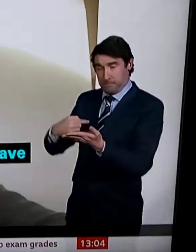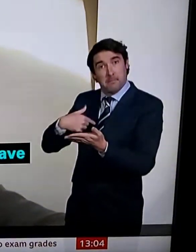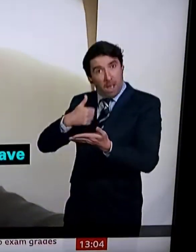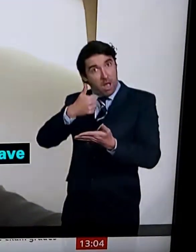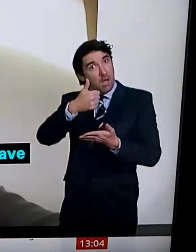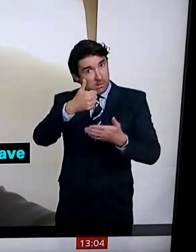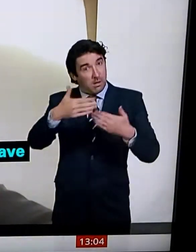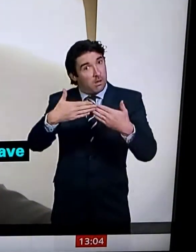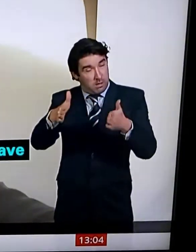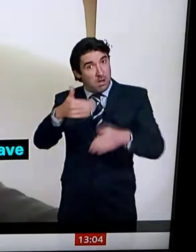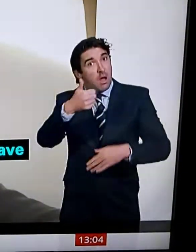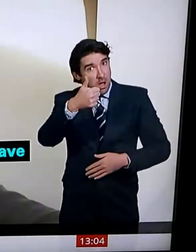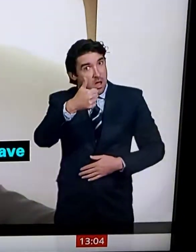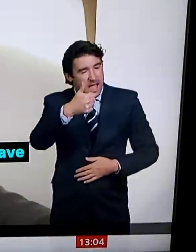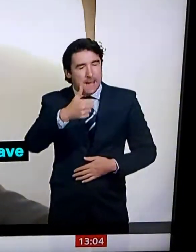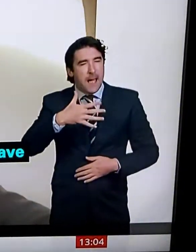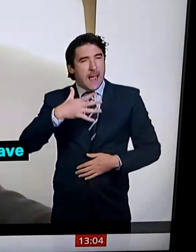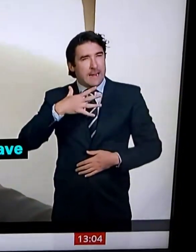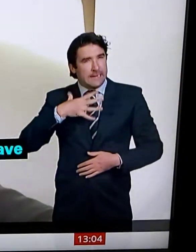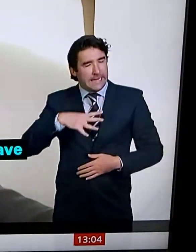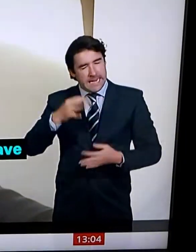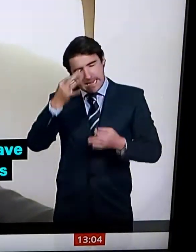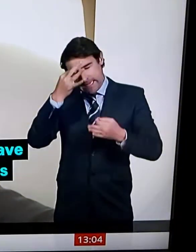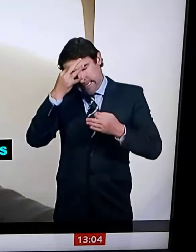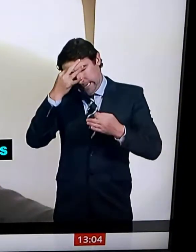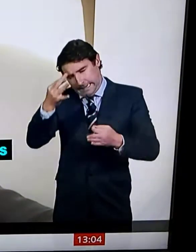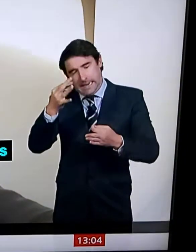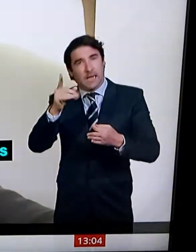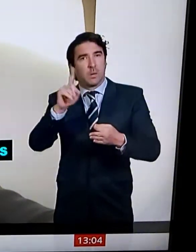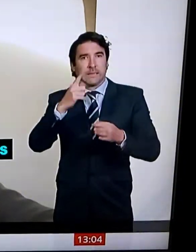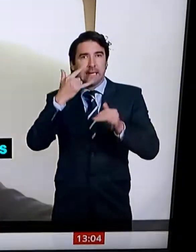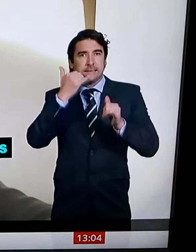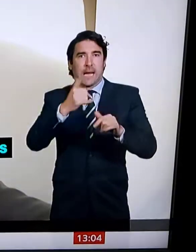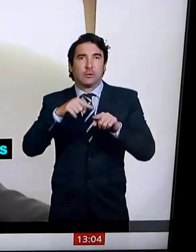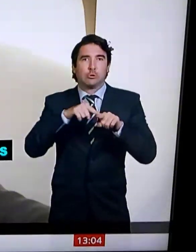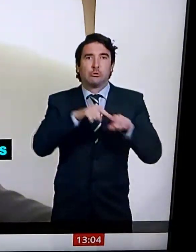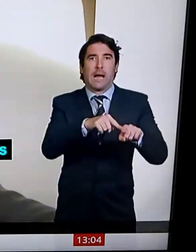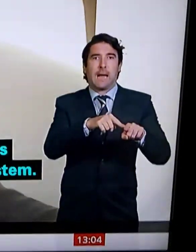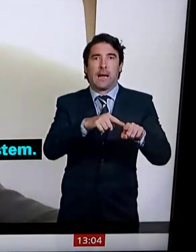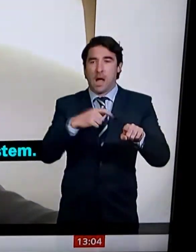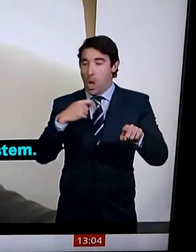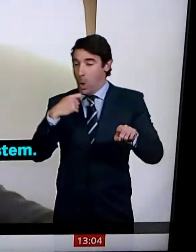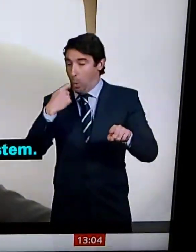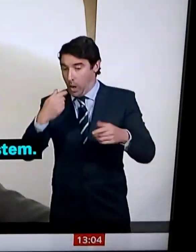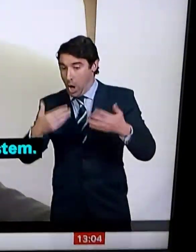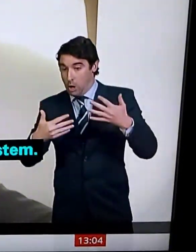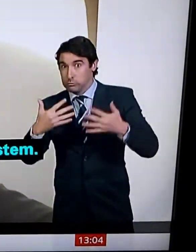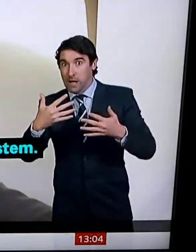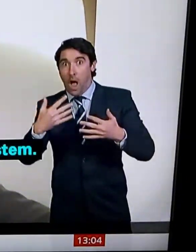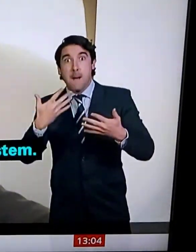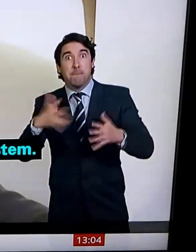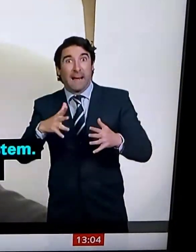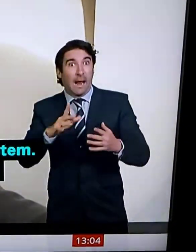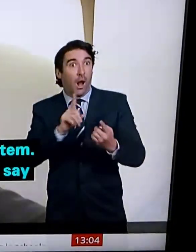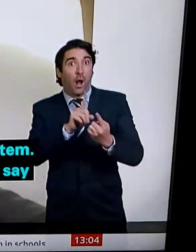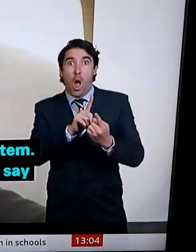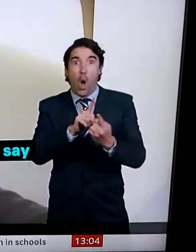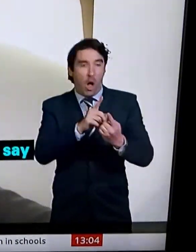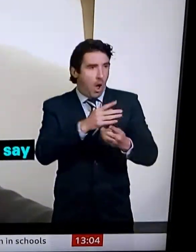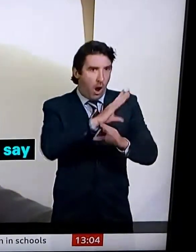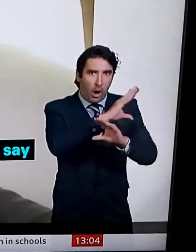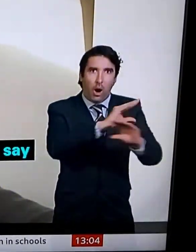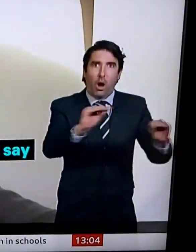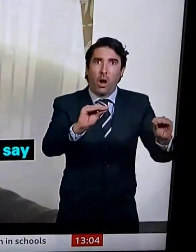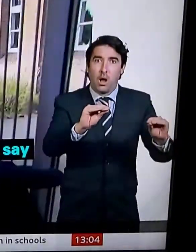heading out mid-Channel, we heard from the Coast Guard that they thought potentially a boat carrying migrants had settled from the coast and not from